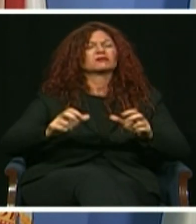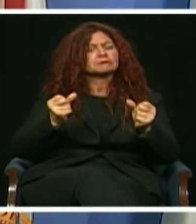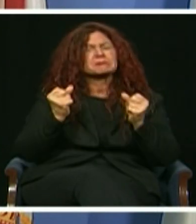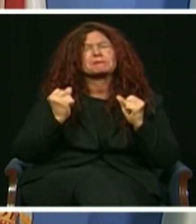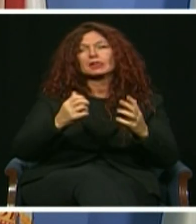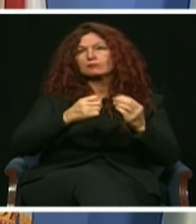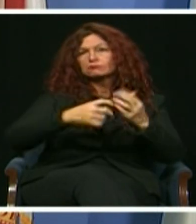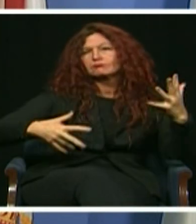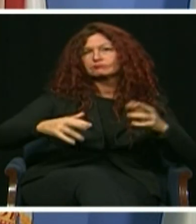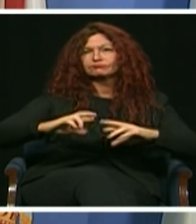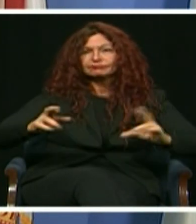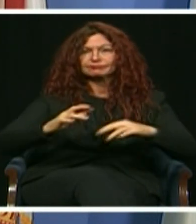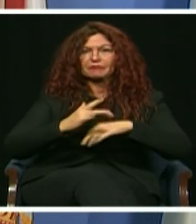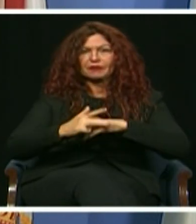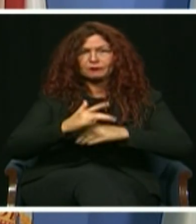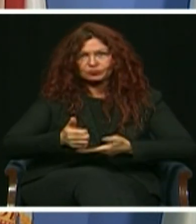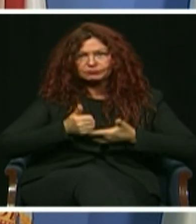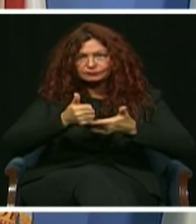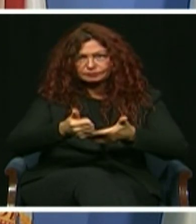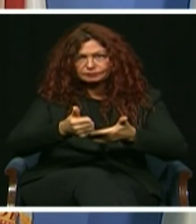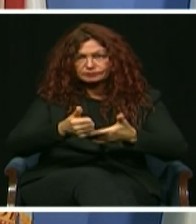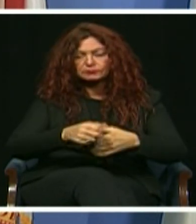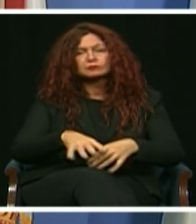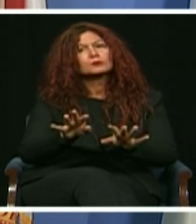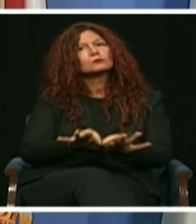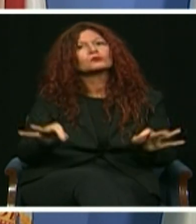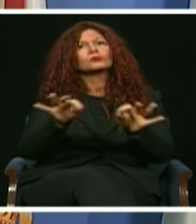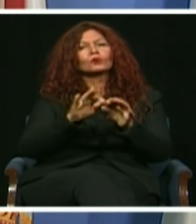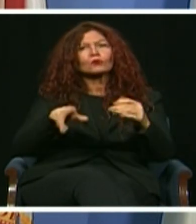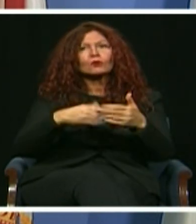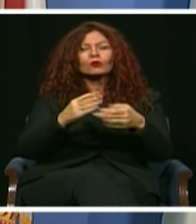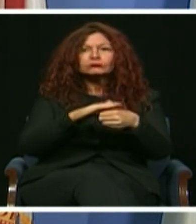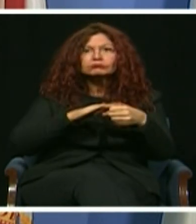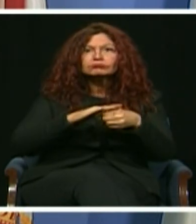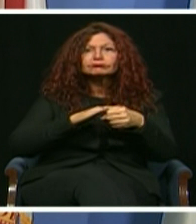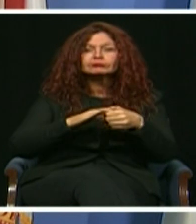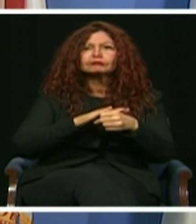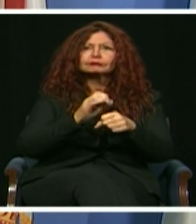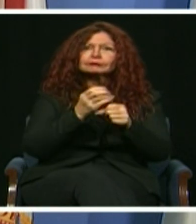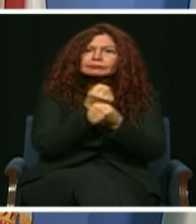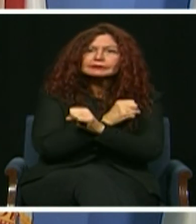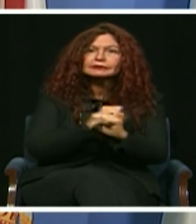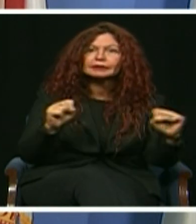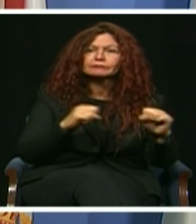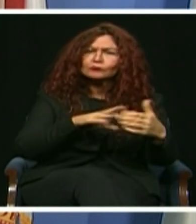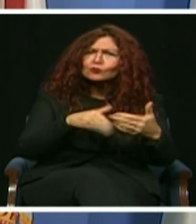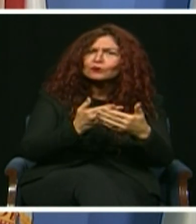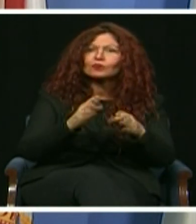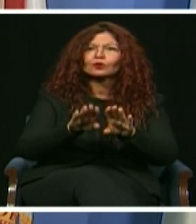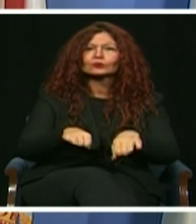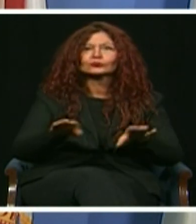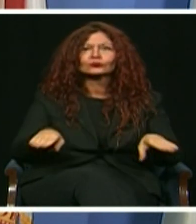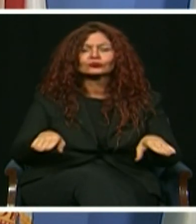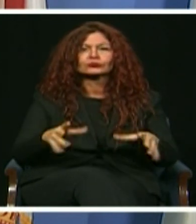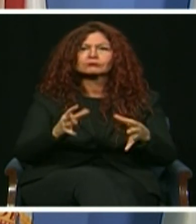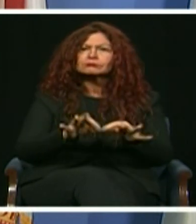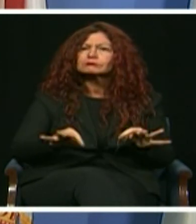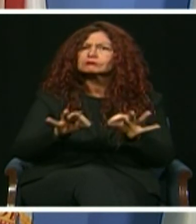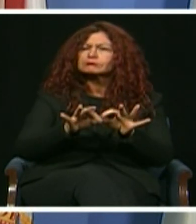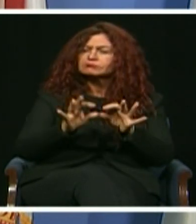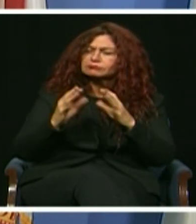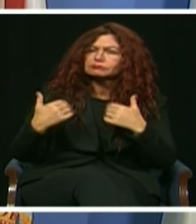our neighborhoods are safe for all our children. My office will work hand-in-hand with law enforcement, the Community Relations Board,